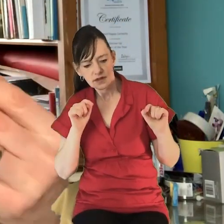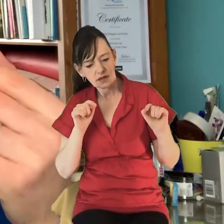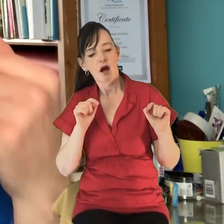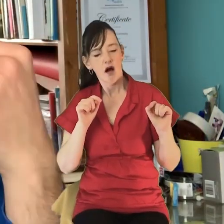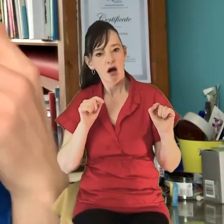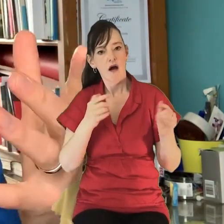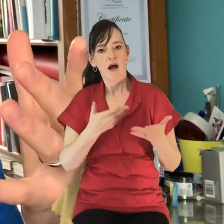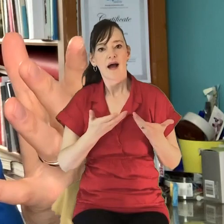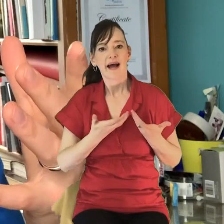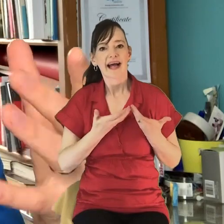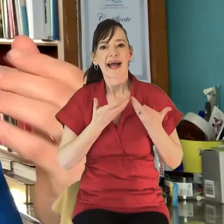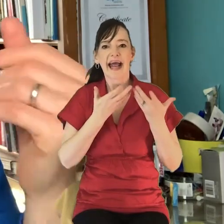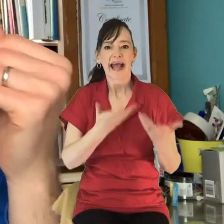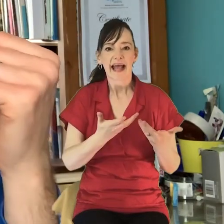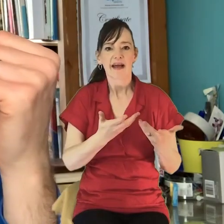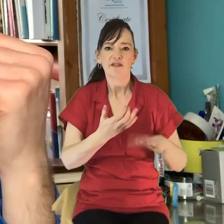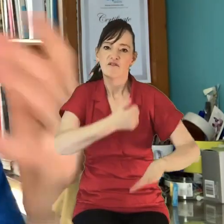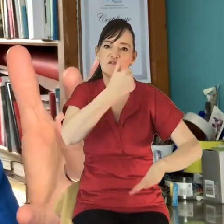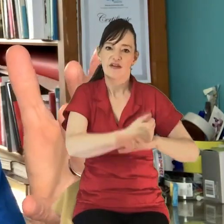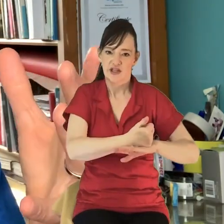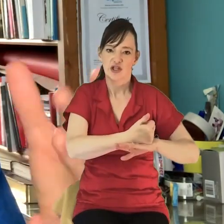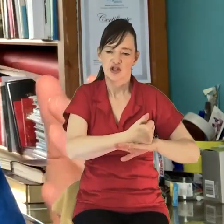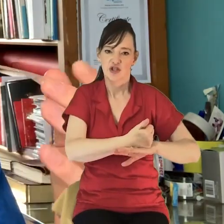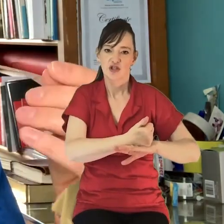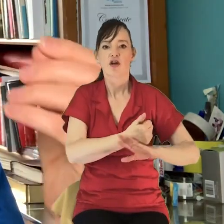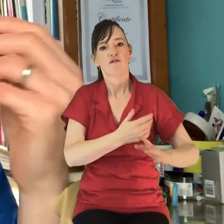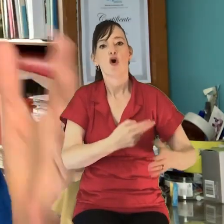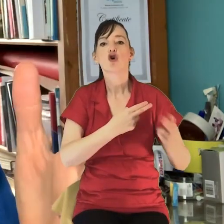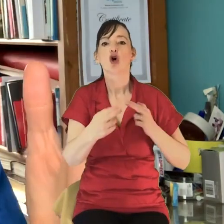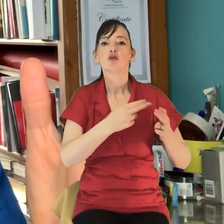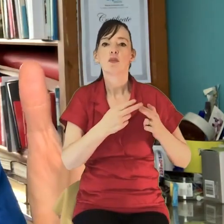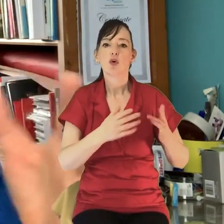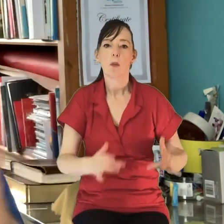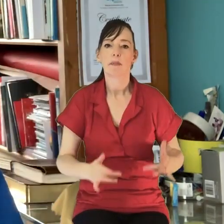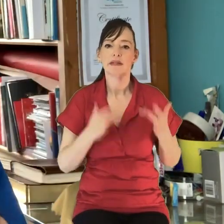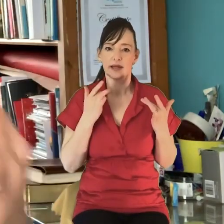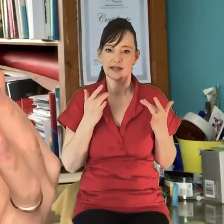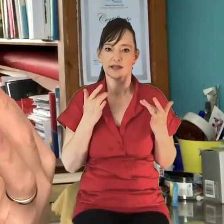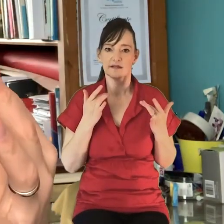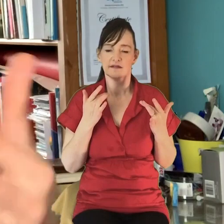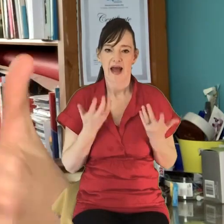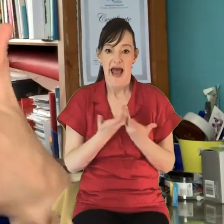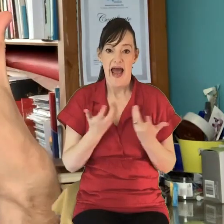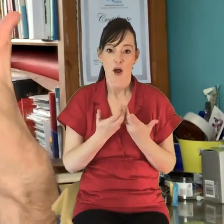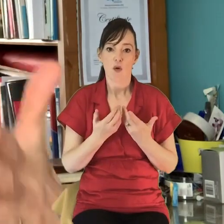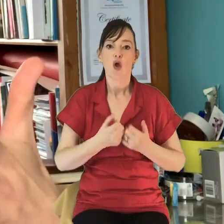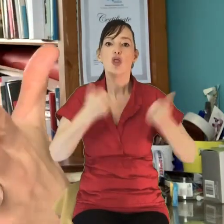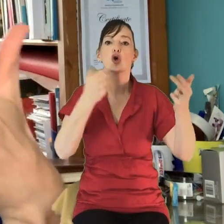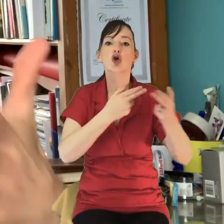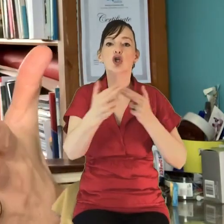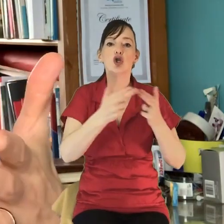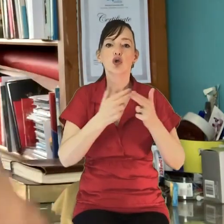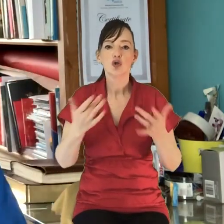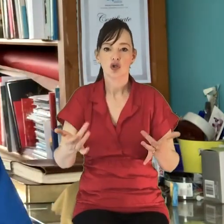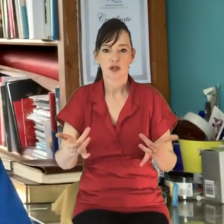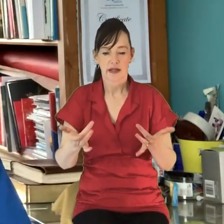to kind of a gospel perspective, to a grace perspective, to the good news of Jesus actually shaping your perspective